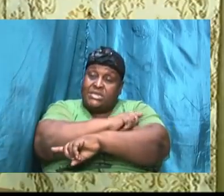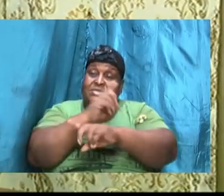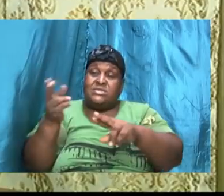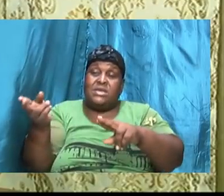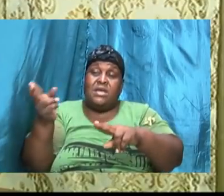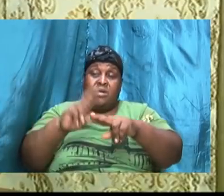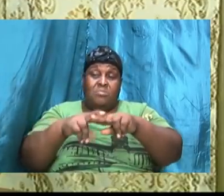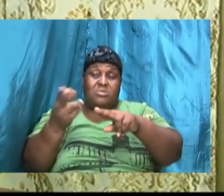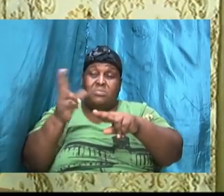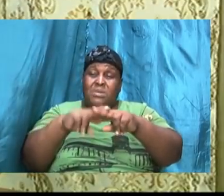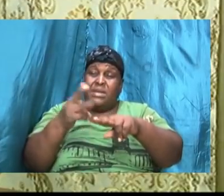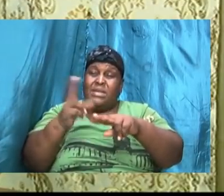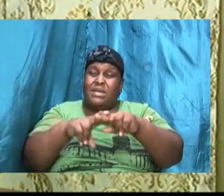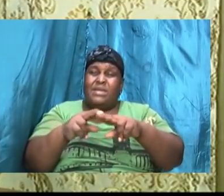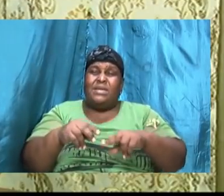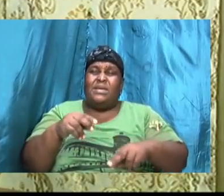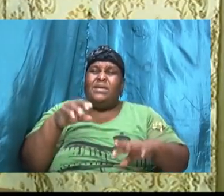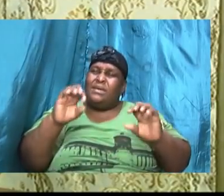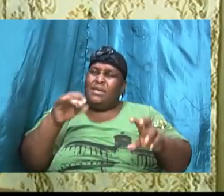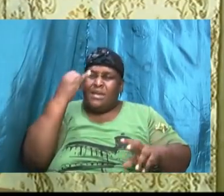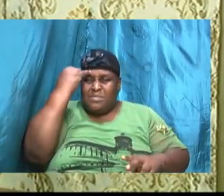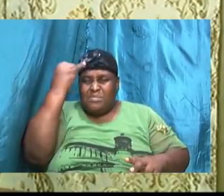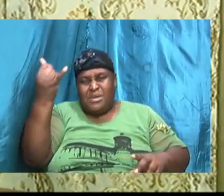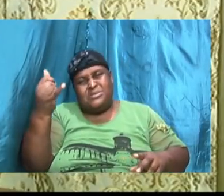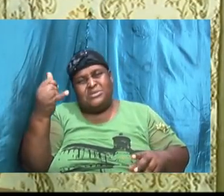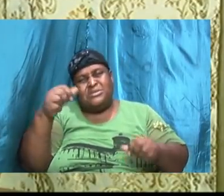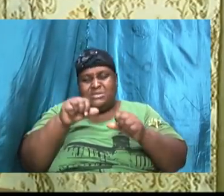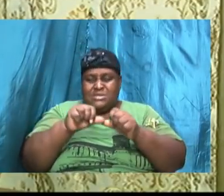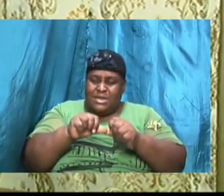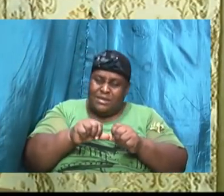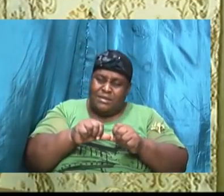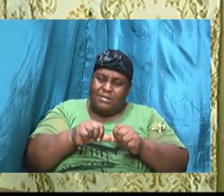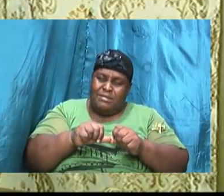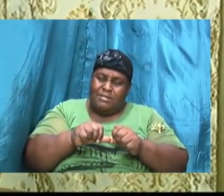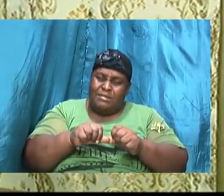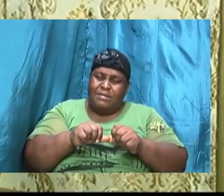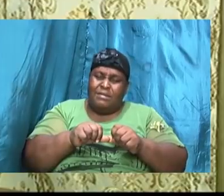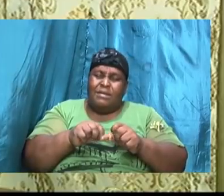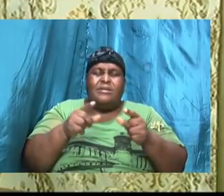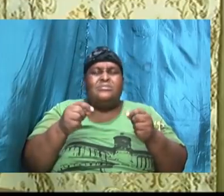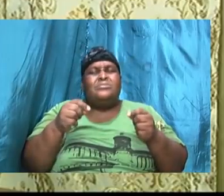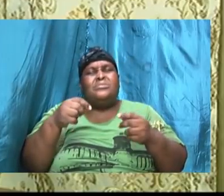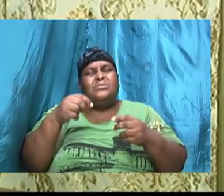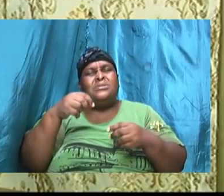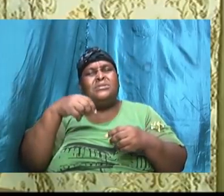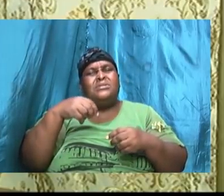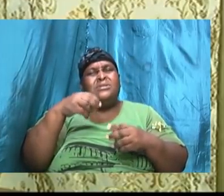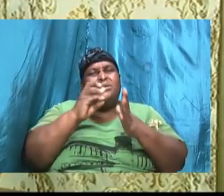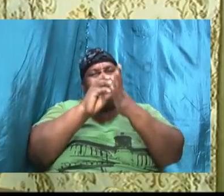and abiding in the will of God your years will increase